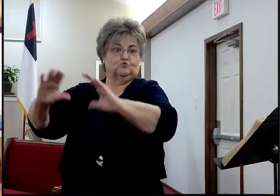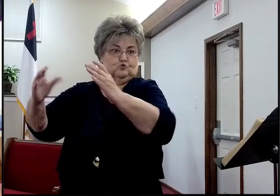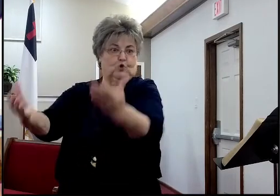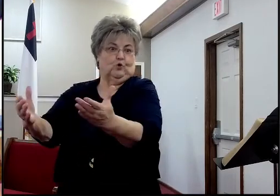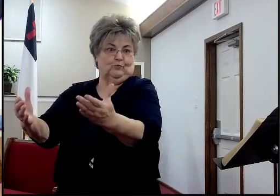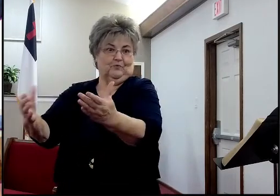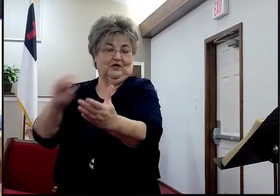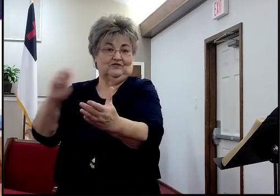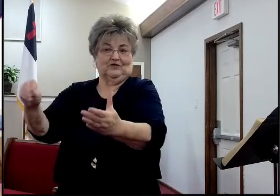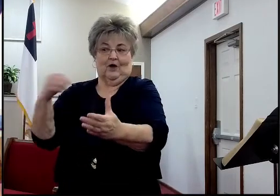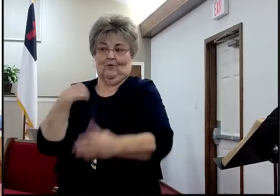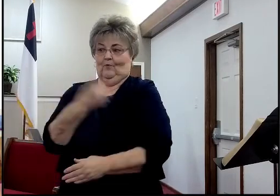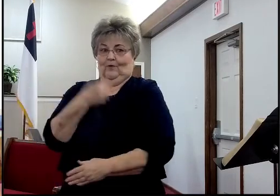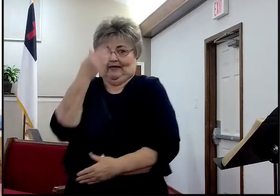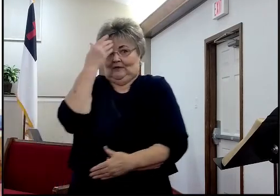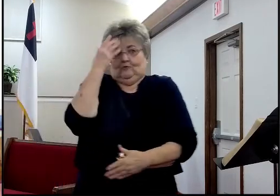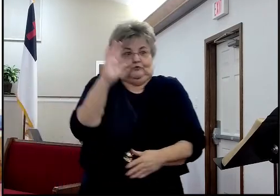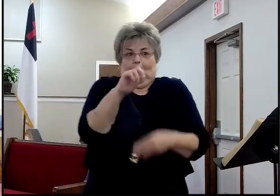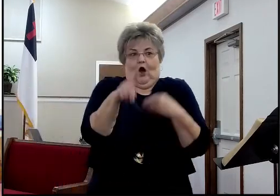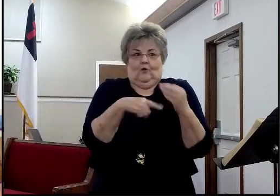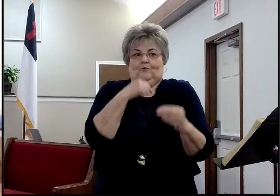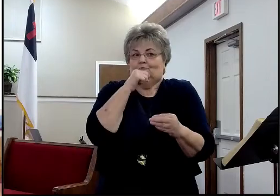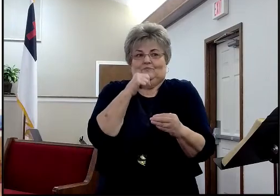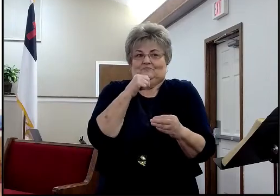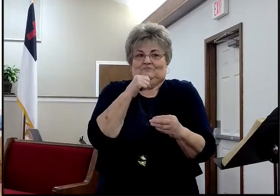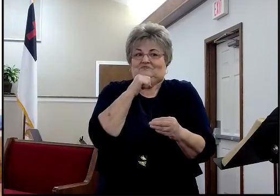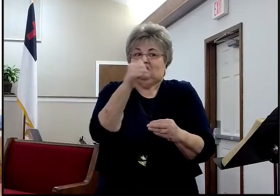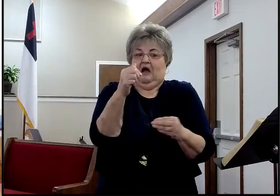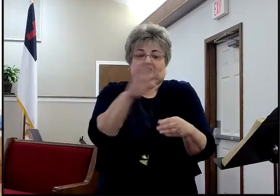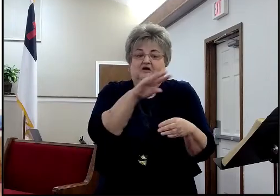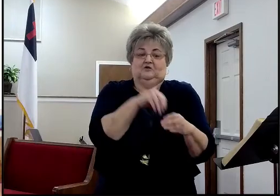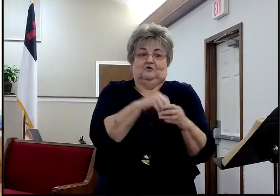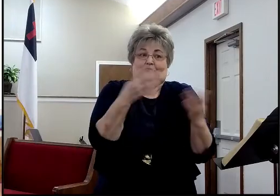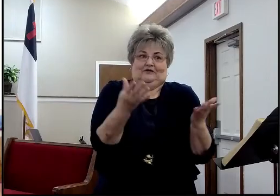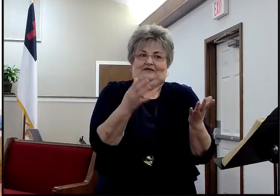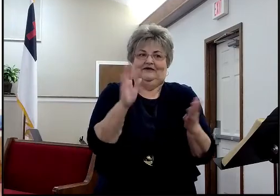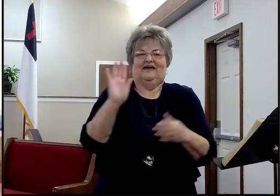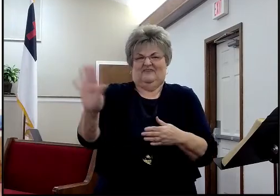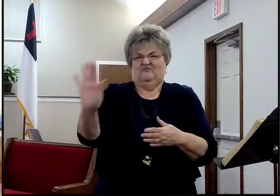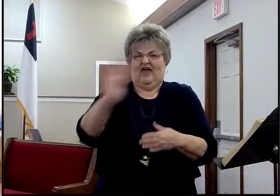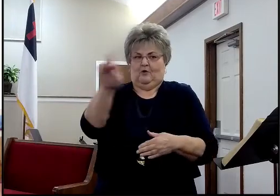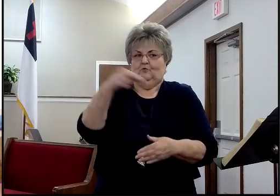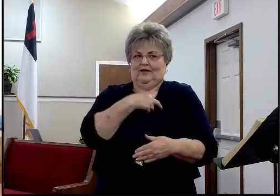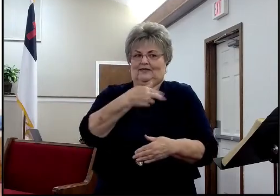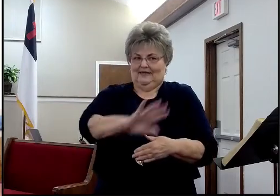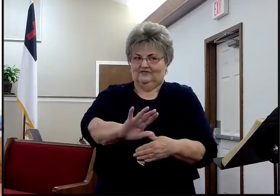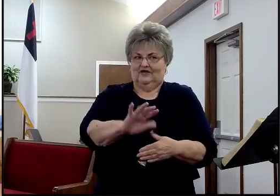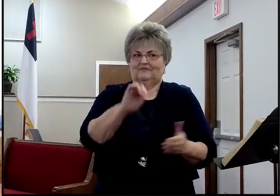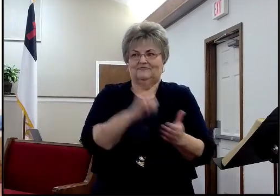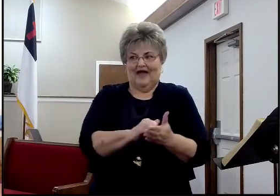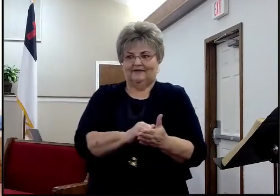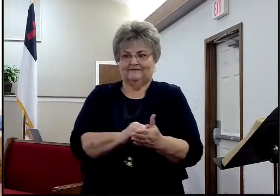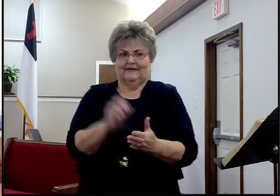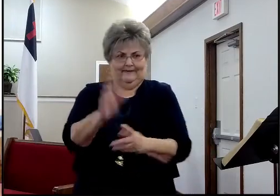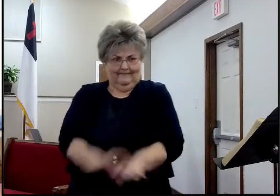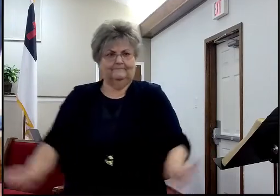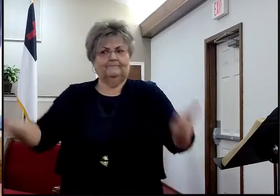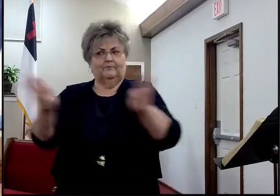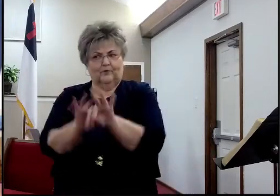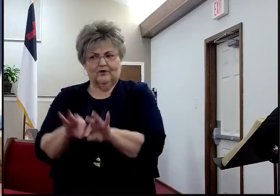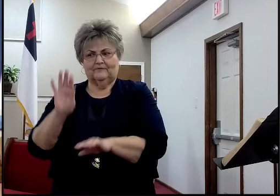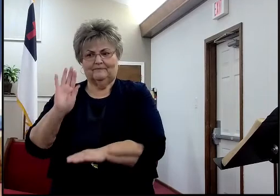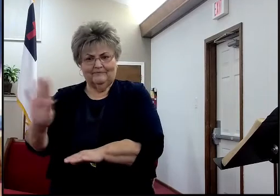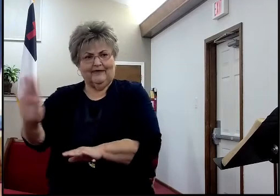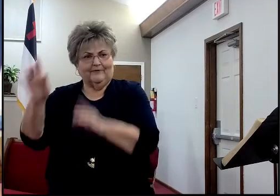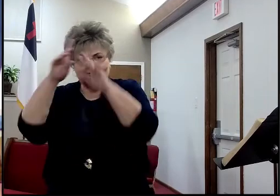does that make sense, and so that's, that is a key, pivotal, core, foundational doctrine for them, because without it, it all